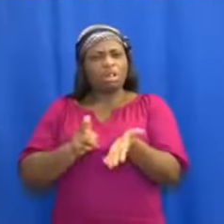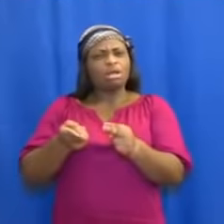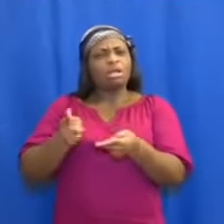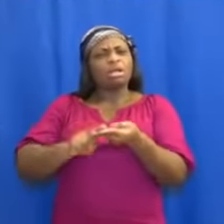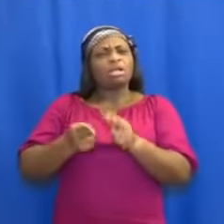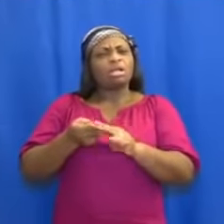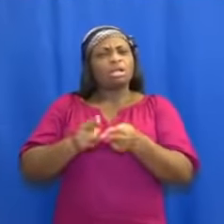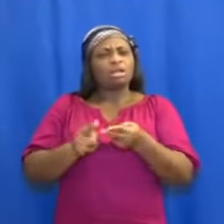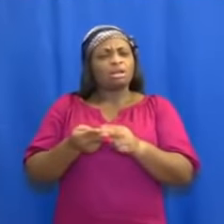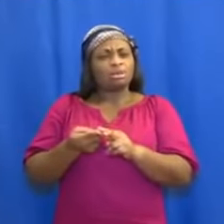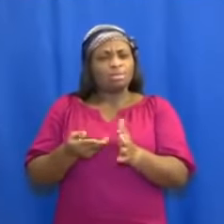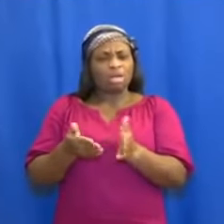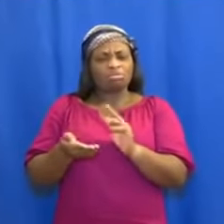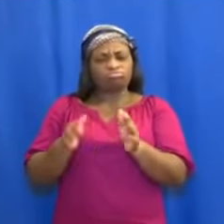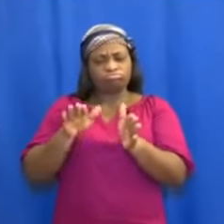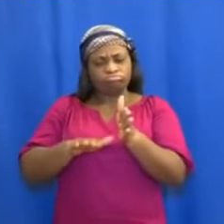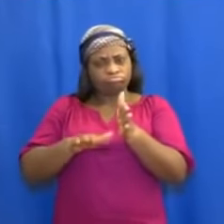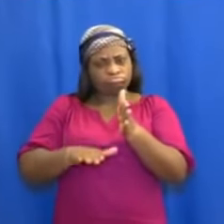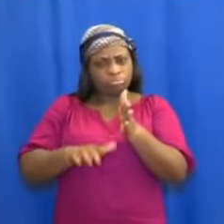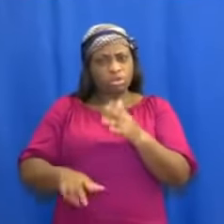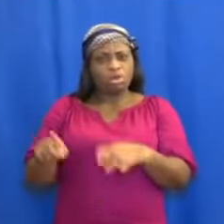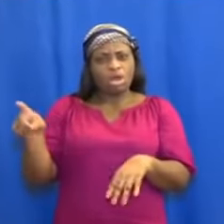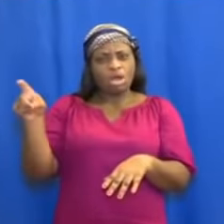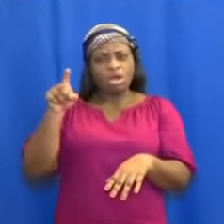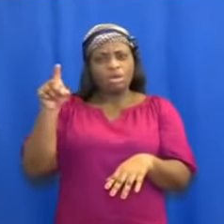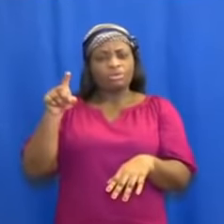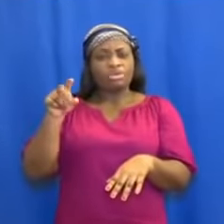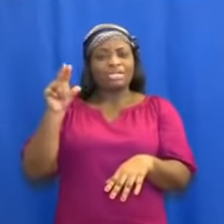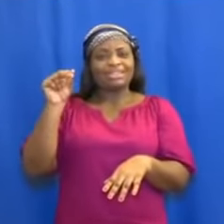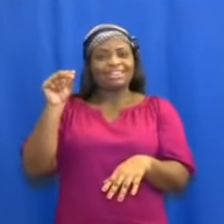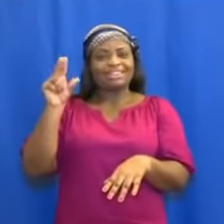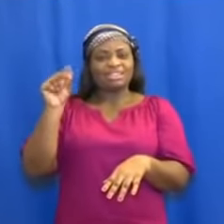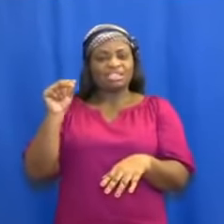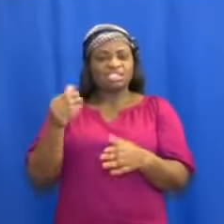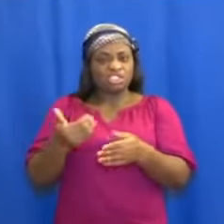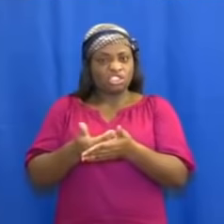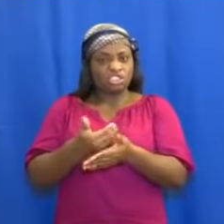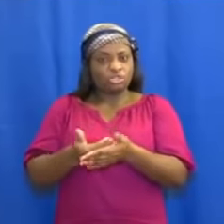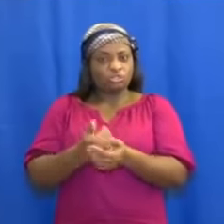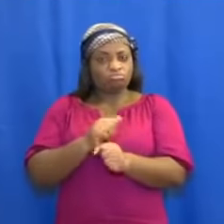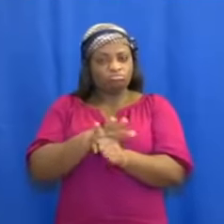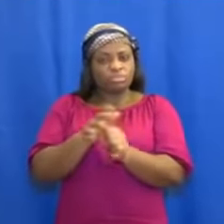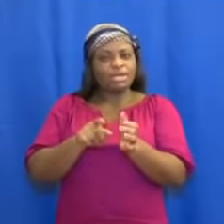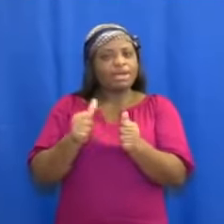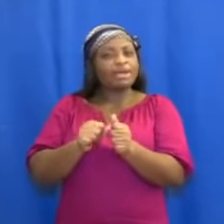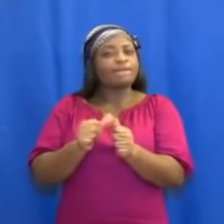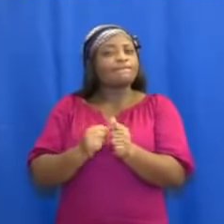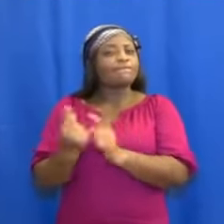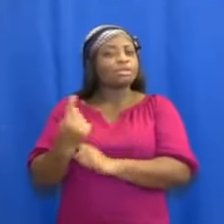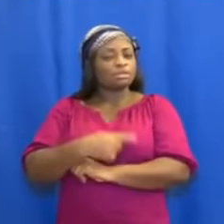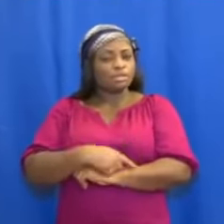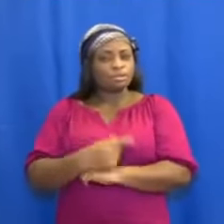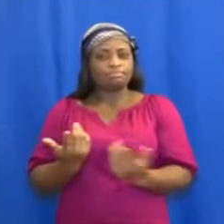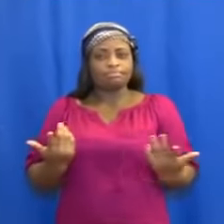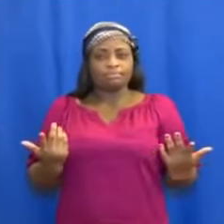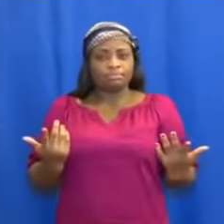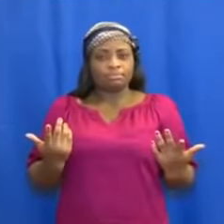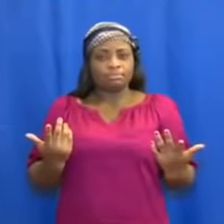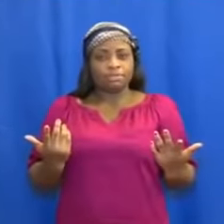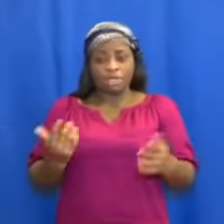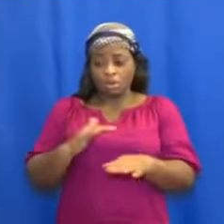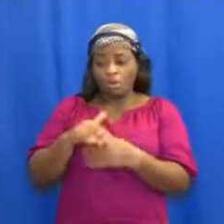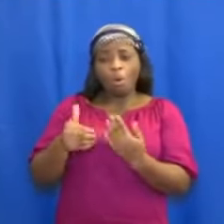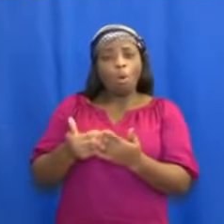on the average 130 new cases of infections per day, and thus, as